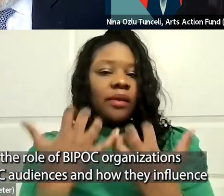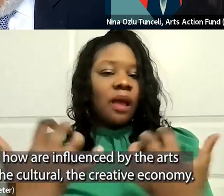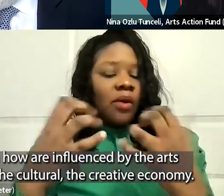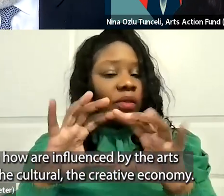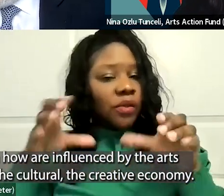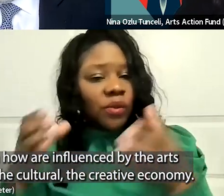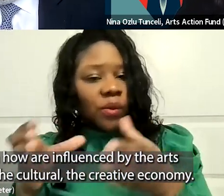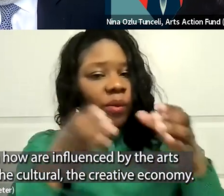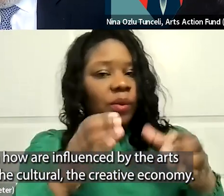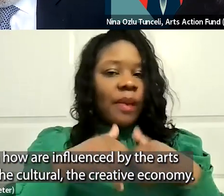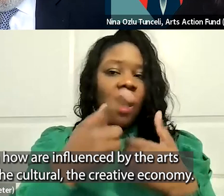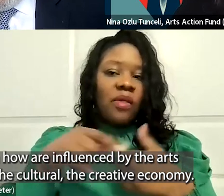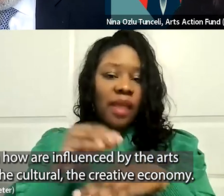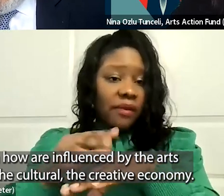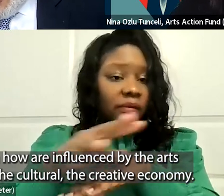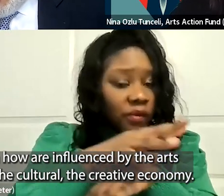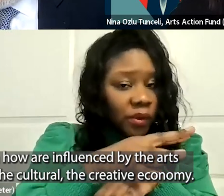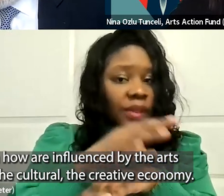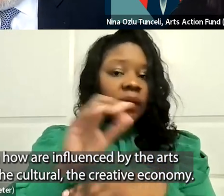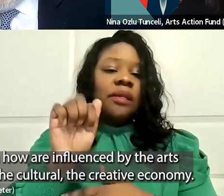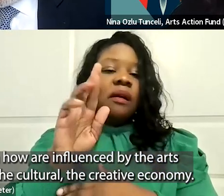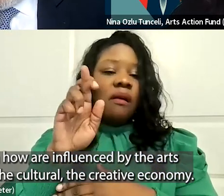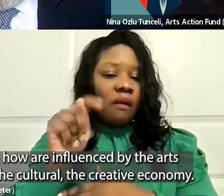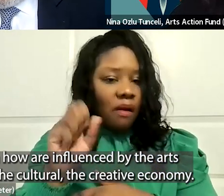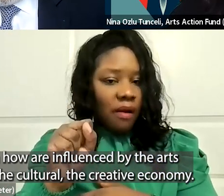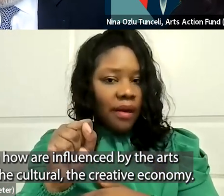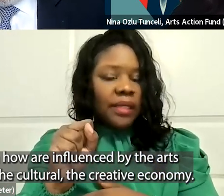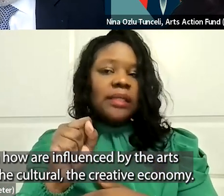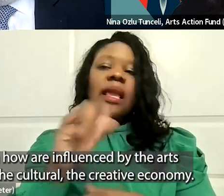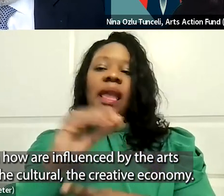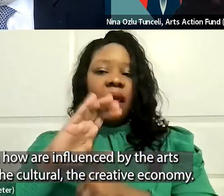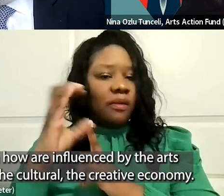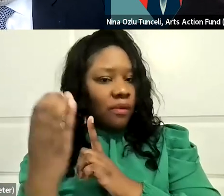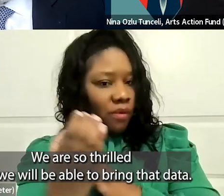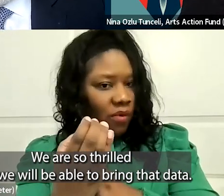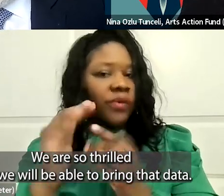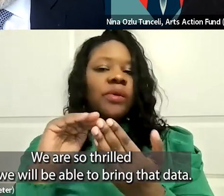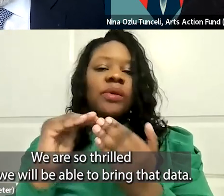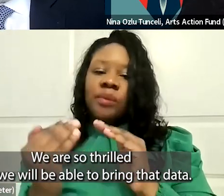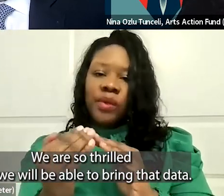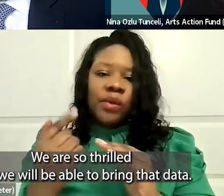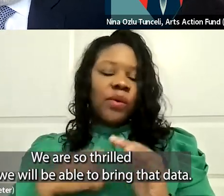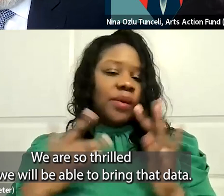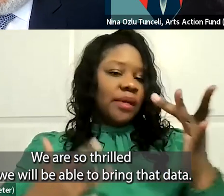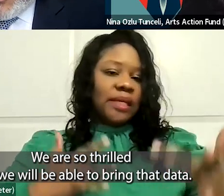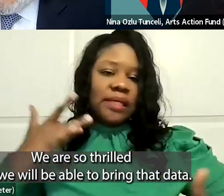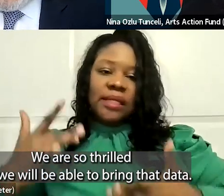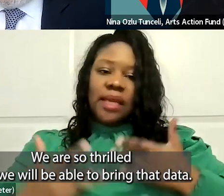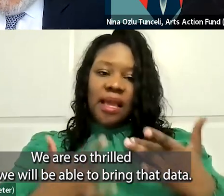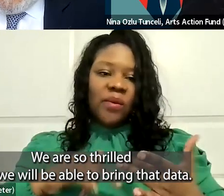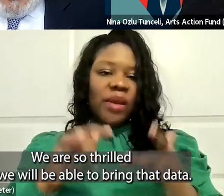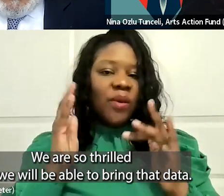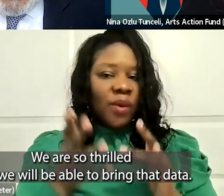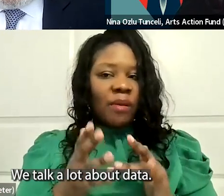are influenced by the arts and the cultural, the creative economy. We are so thrilled that we will be able to